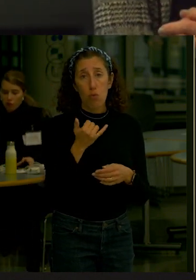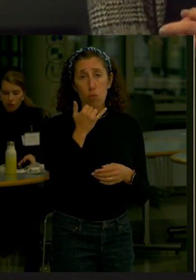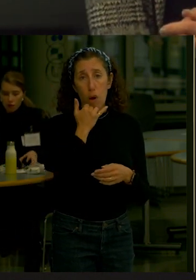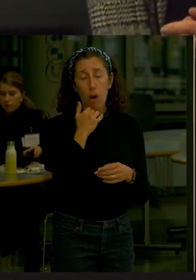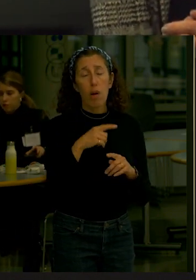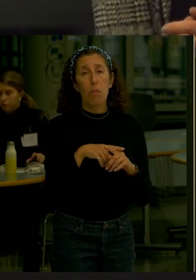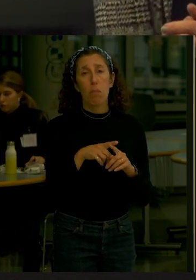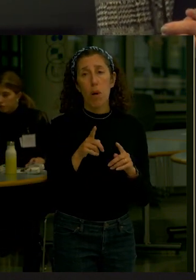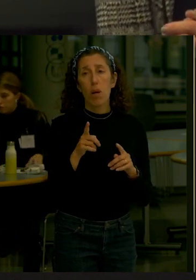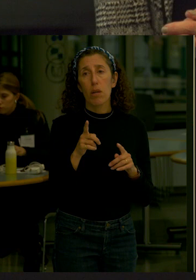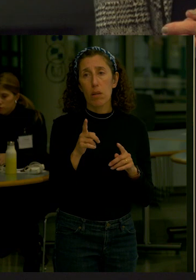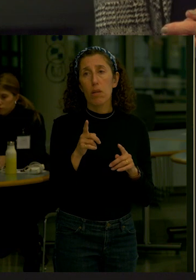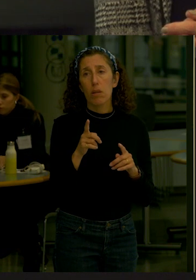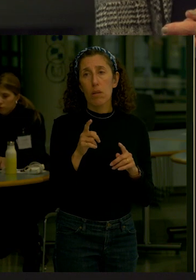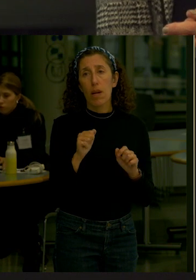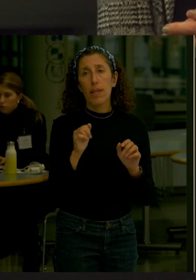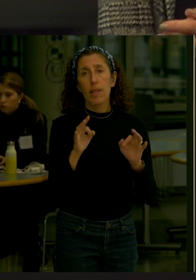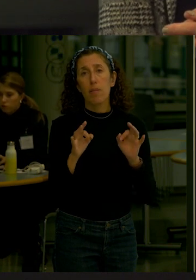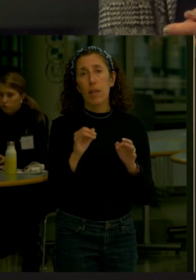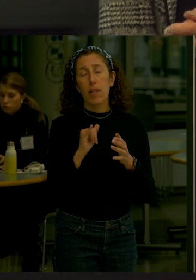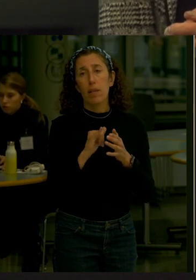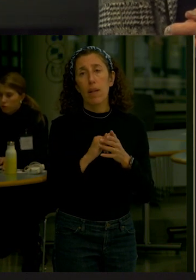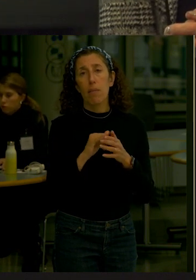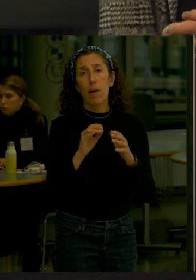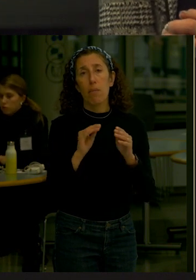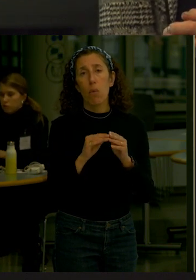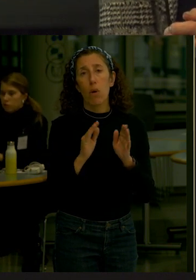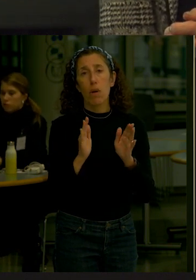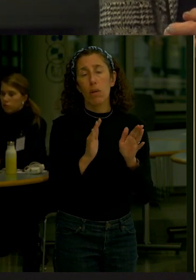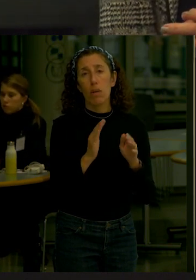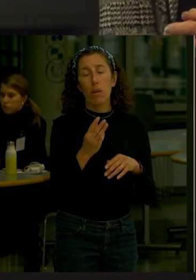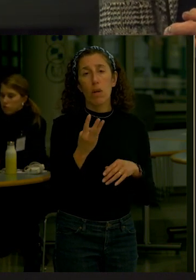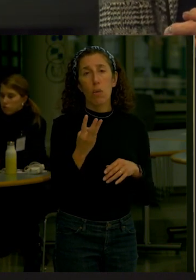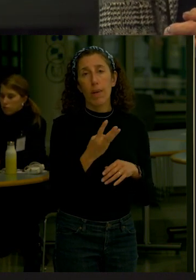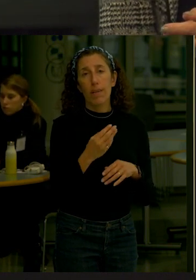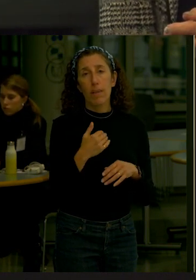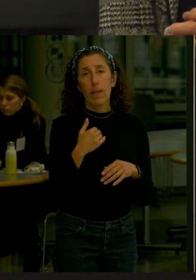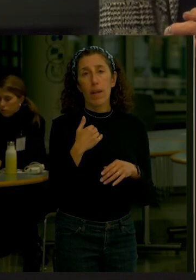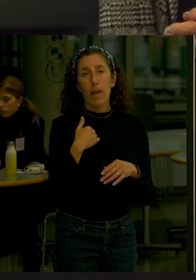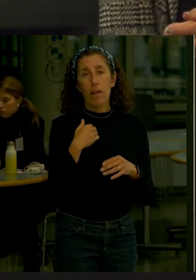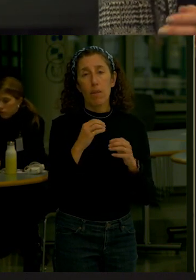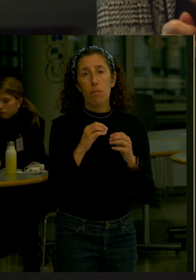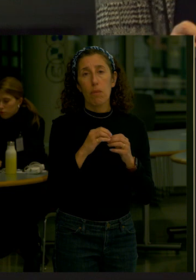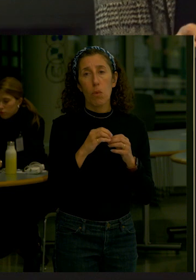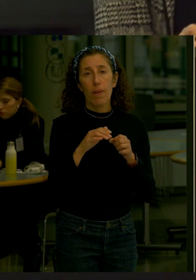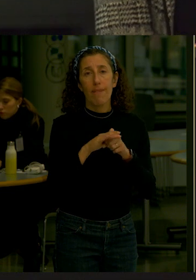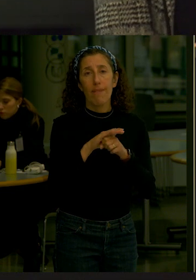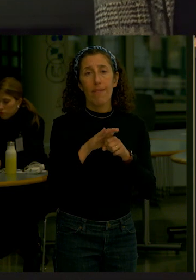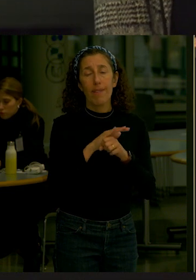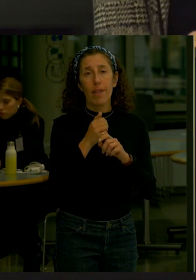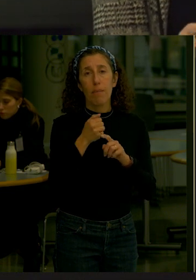By moving it west There is significant fill impact to the water